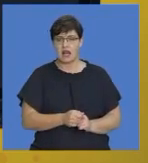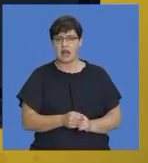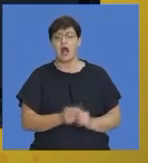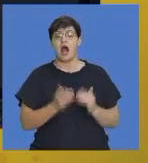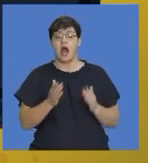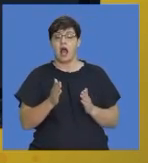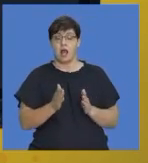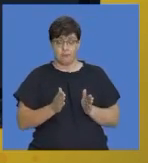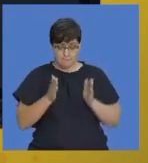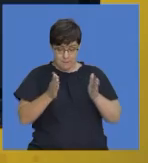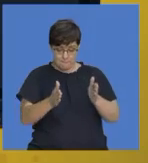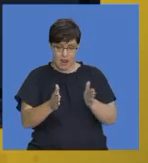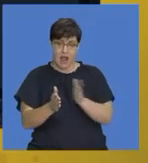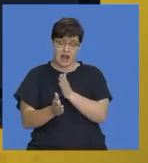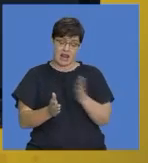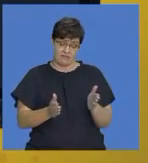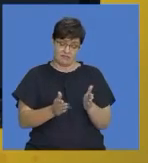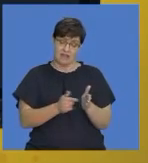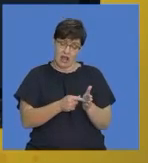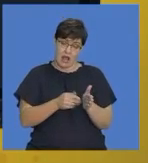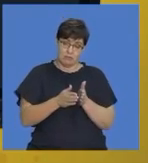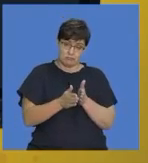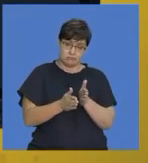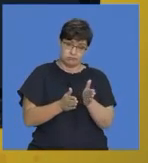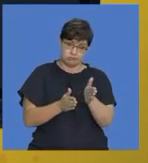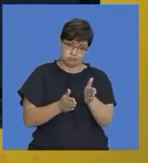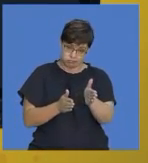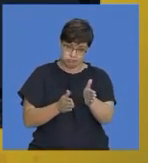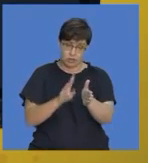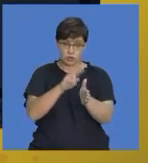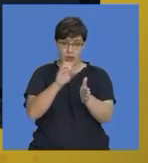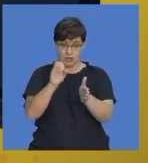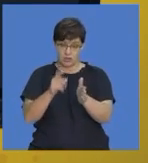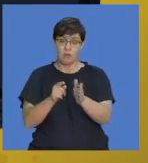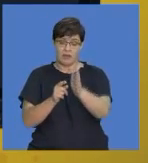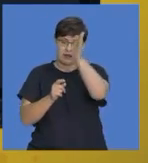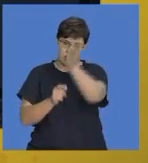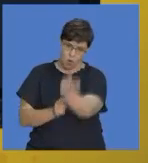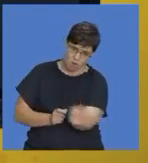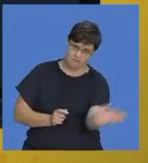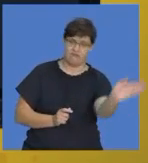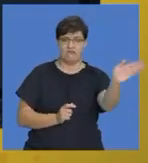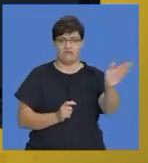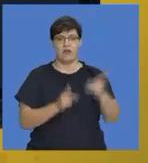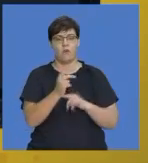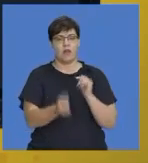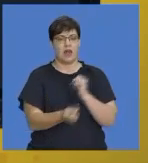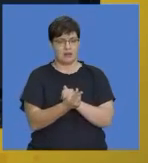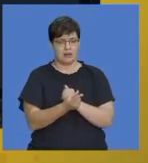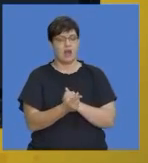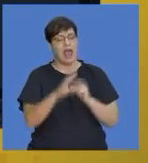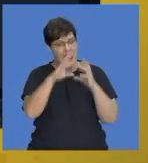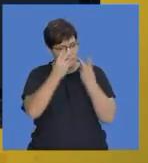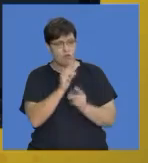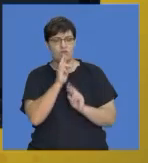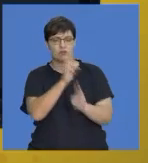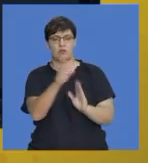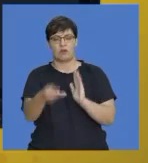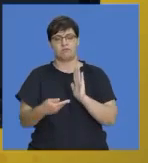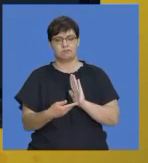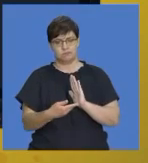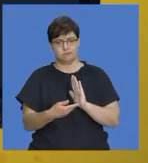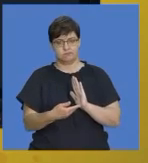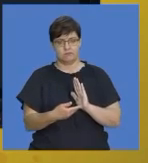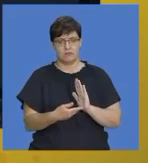200 metres because a turn or an off-ramp is coming up. You could use all of that in your response for directions. You could also